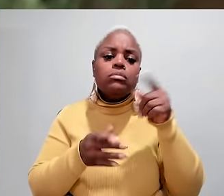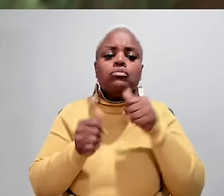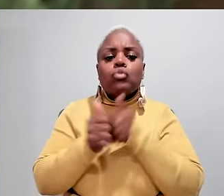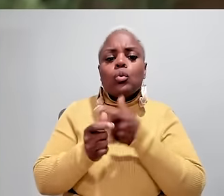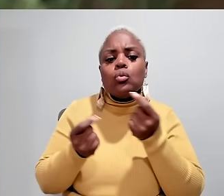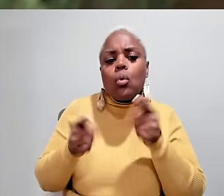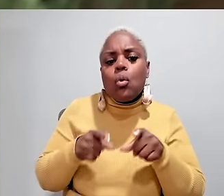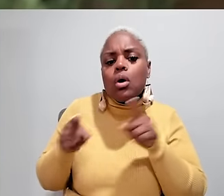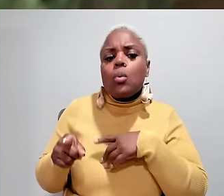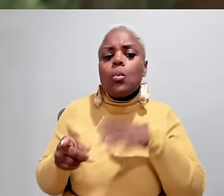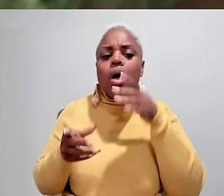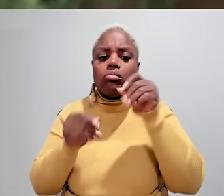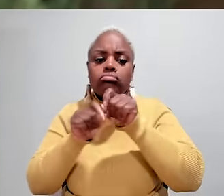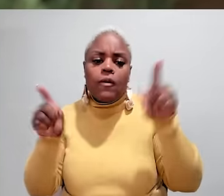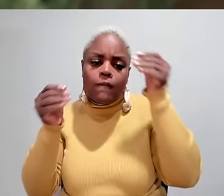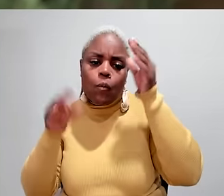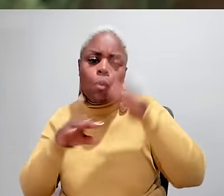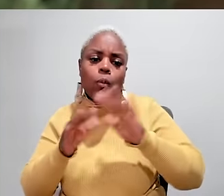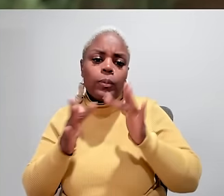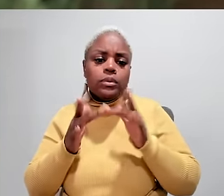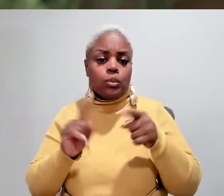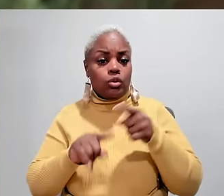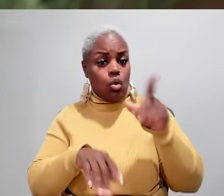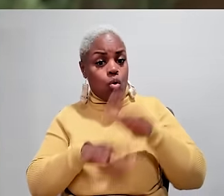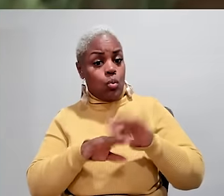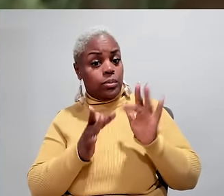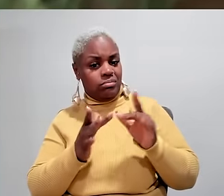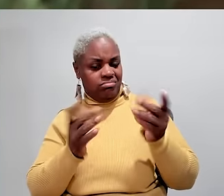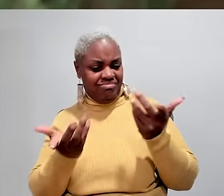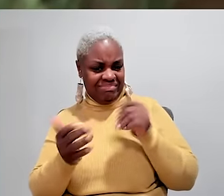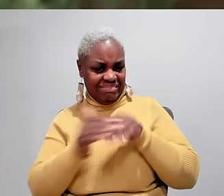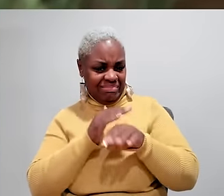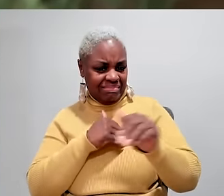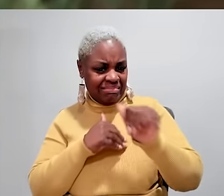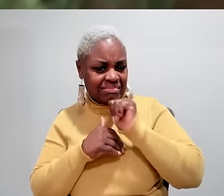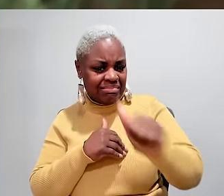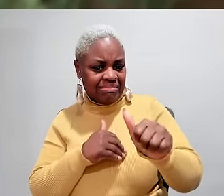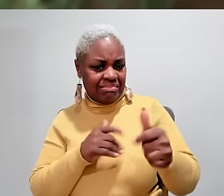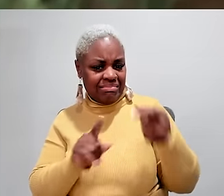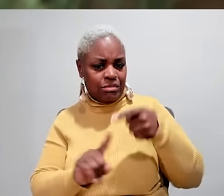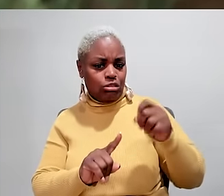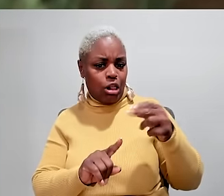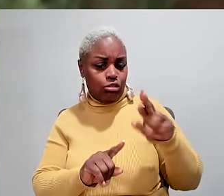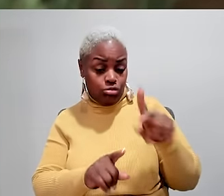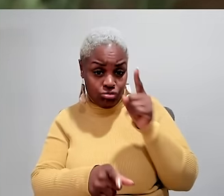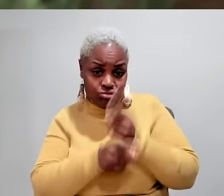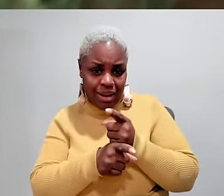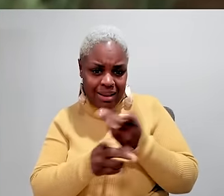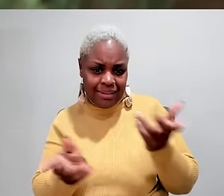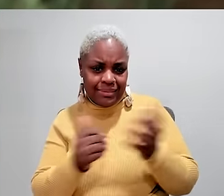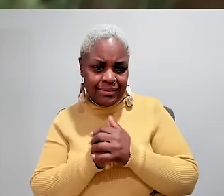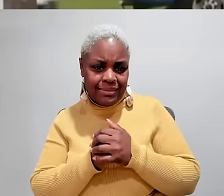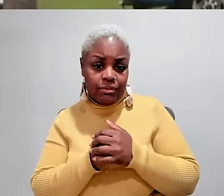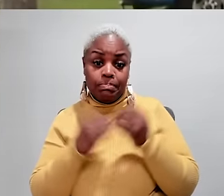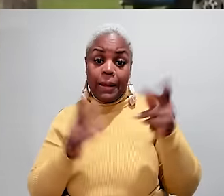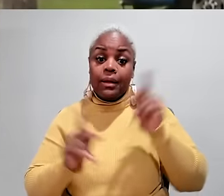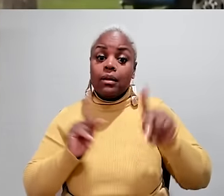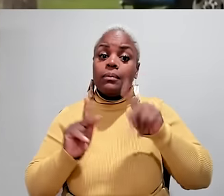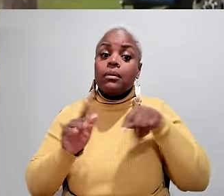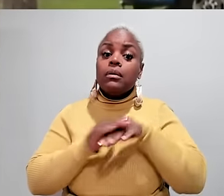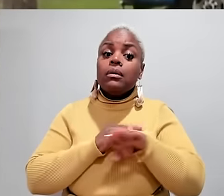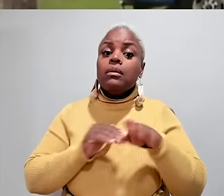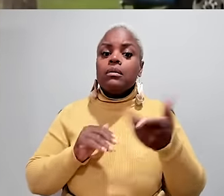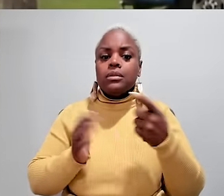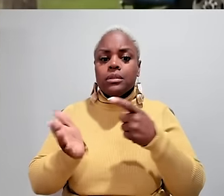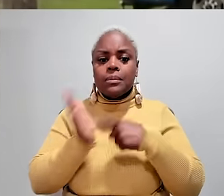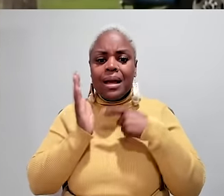more information, to be able to track the storm, track what's going on. We'll send out information via our website. When you go on that website, it's completely inaccessible. TAYLOR terms of